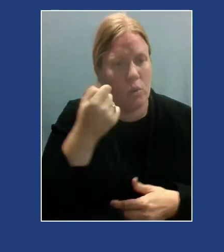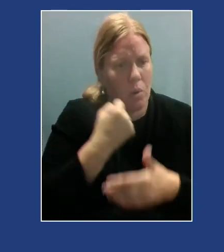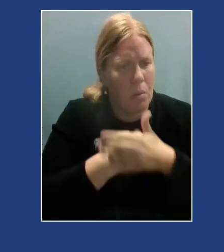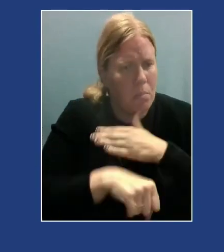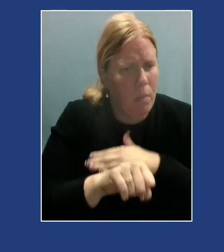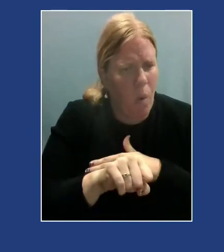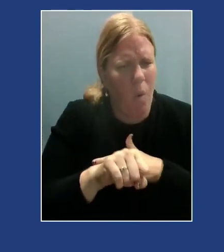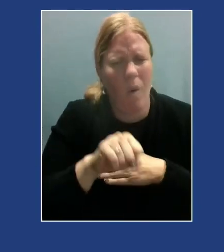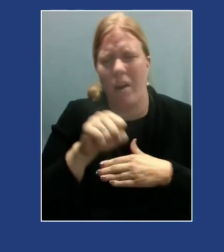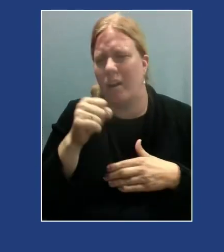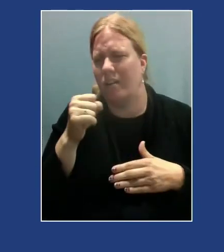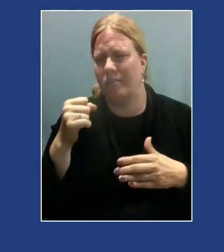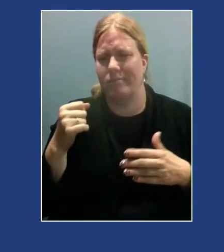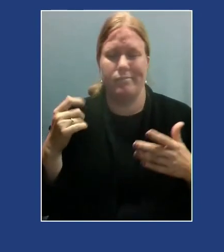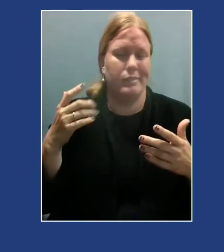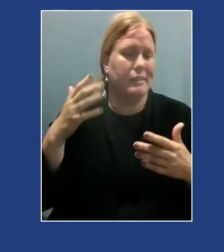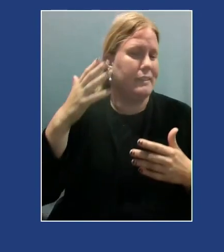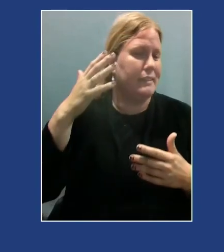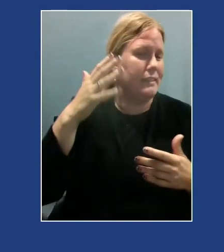know it because of your lineage?